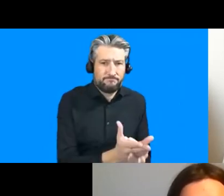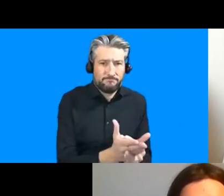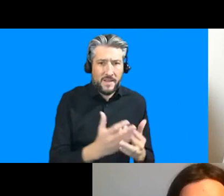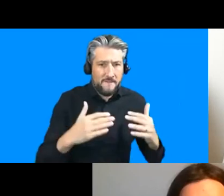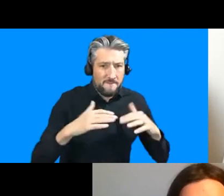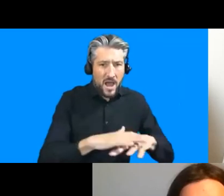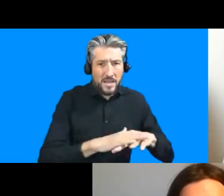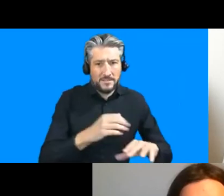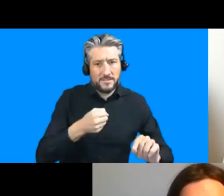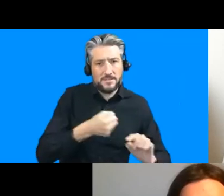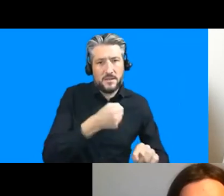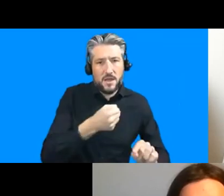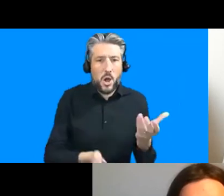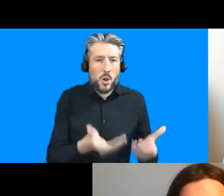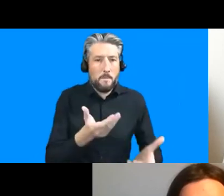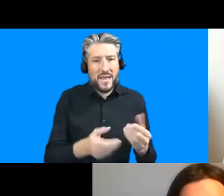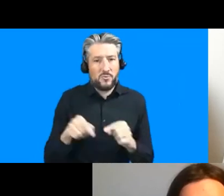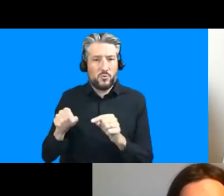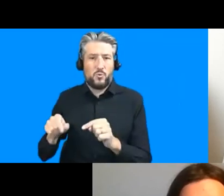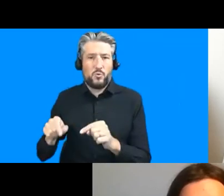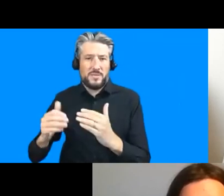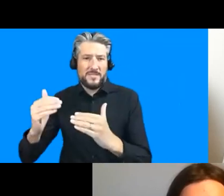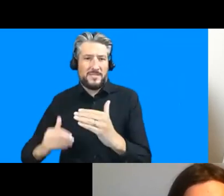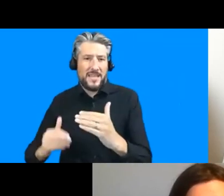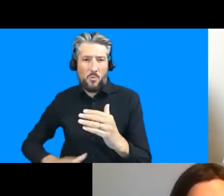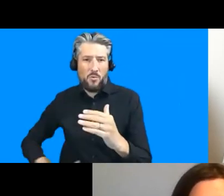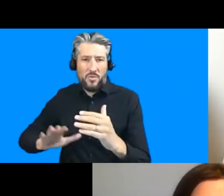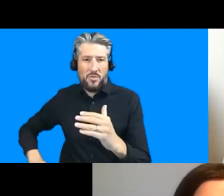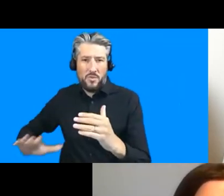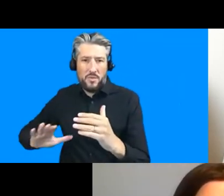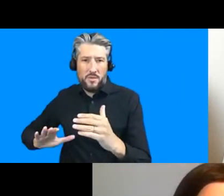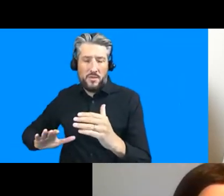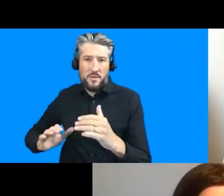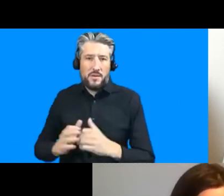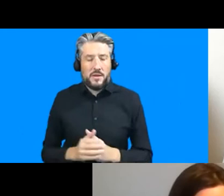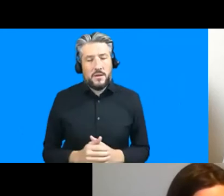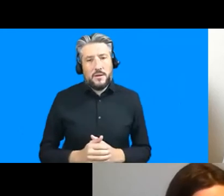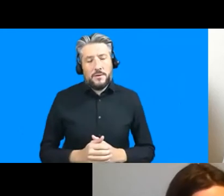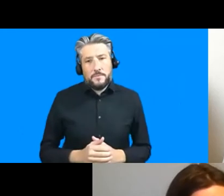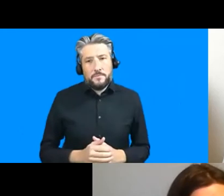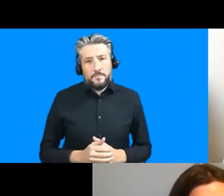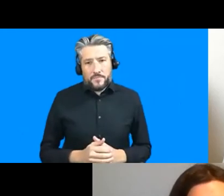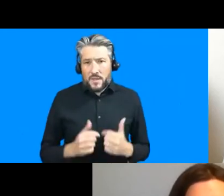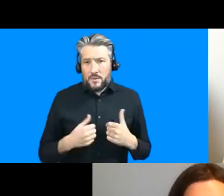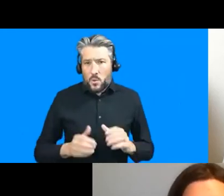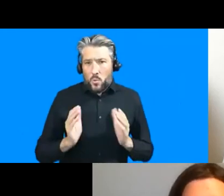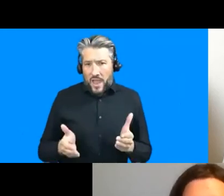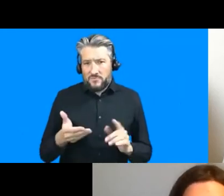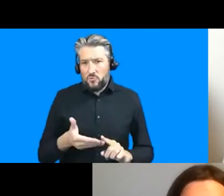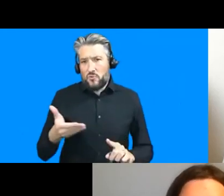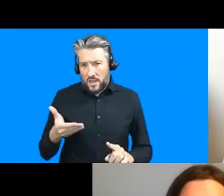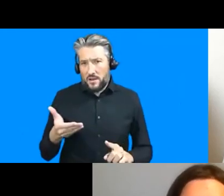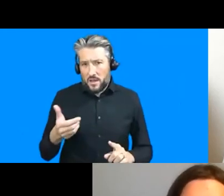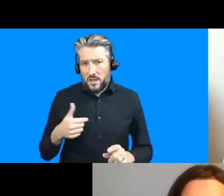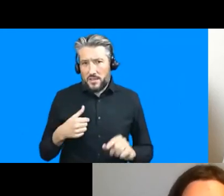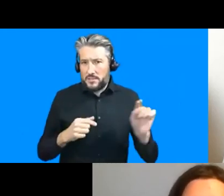cities uh and and and so just in when we recognize that positionality it's it's useful to keep those uh